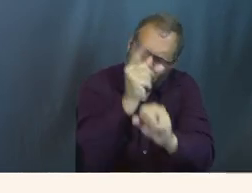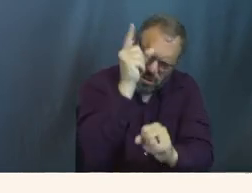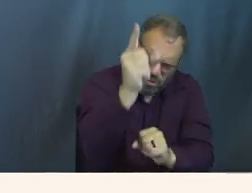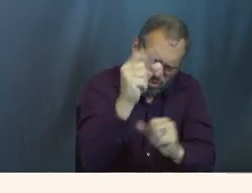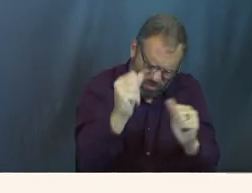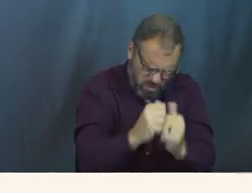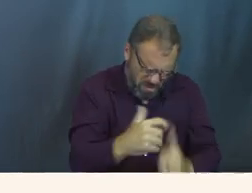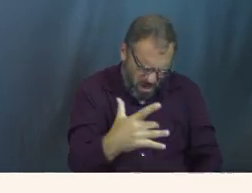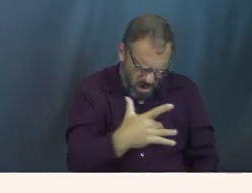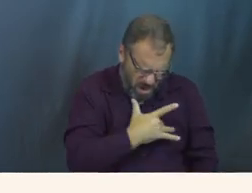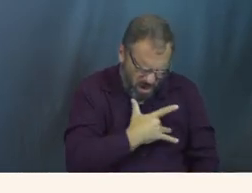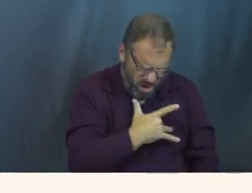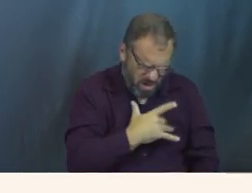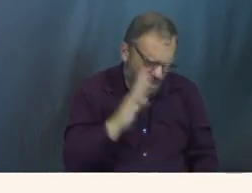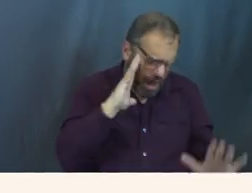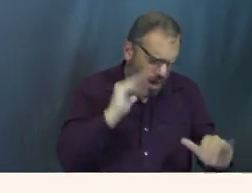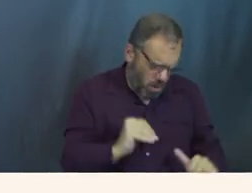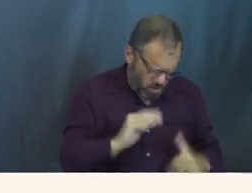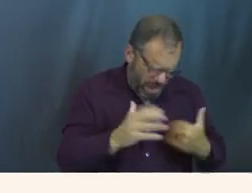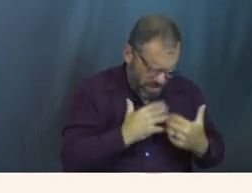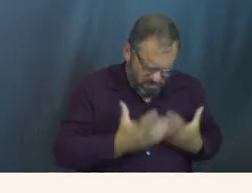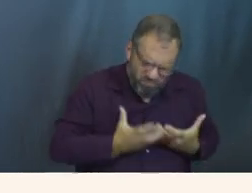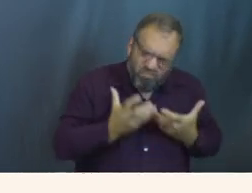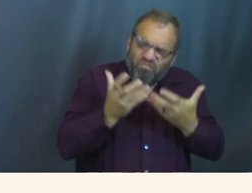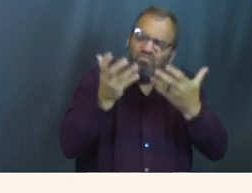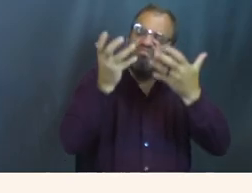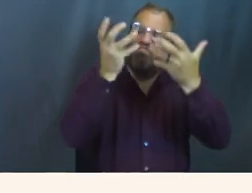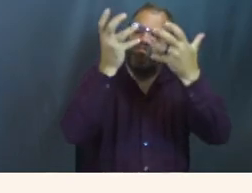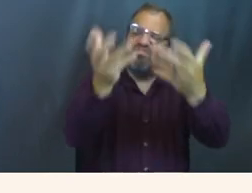with all of our hearts. To place our hope in you.